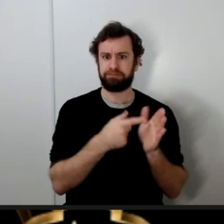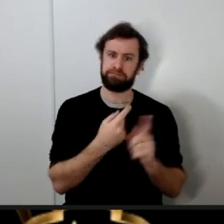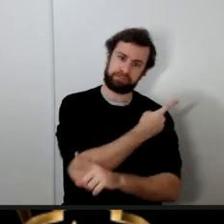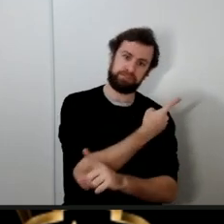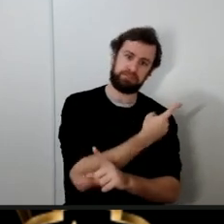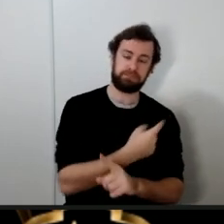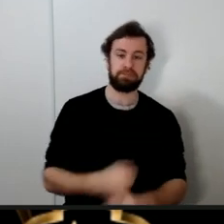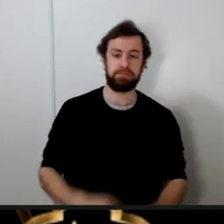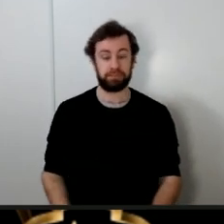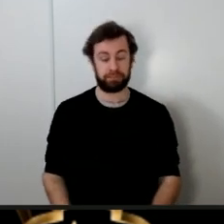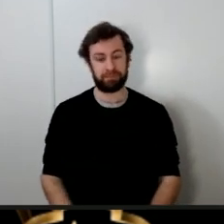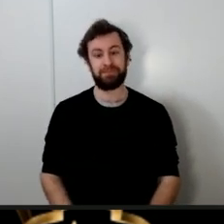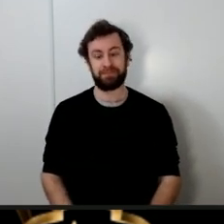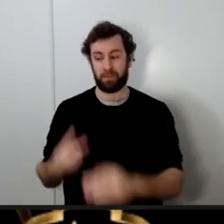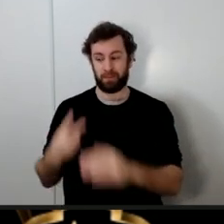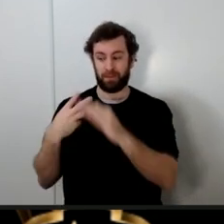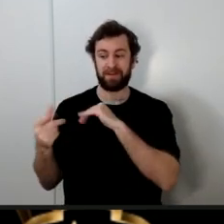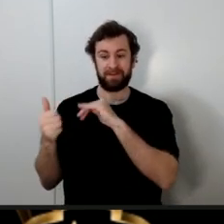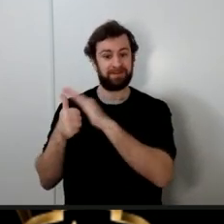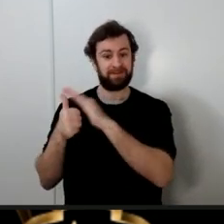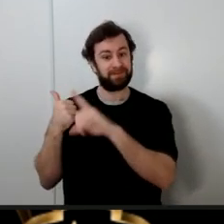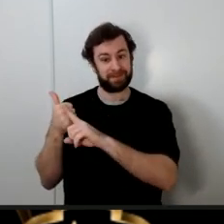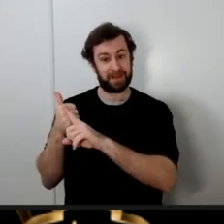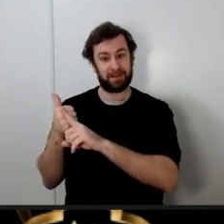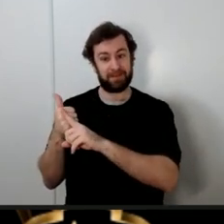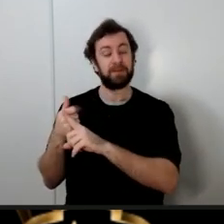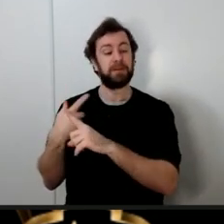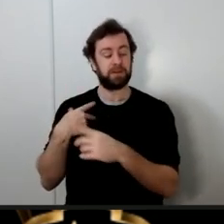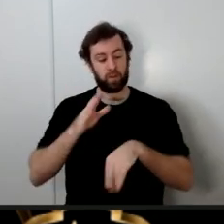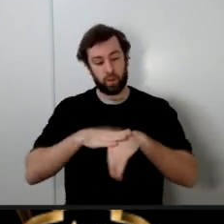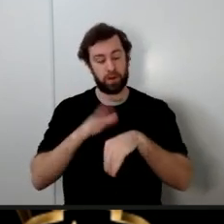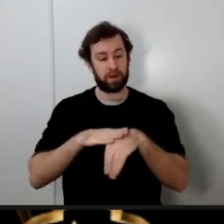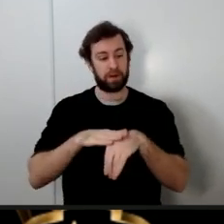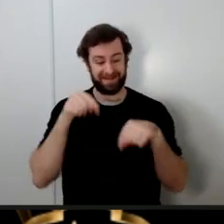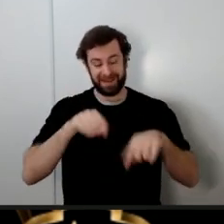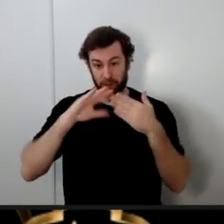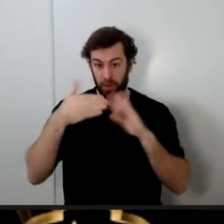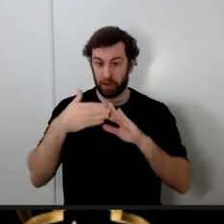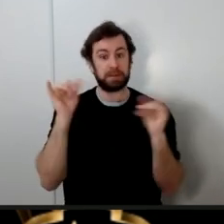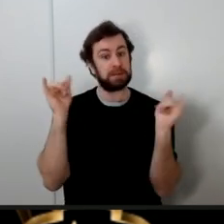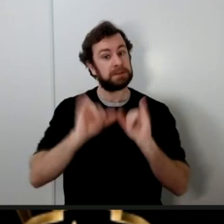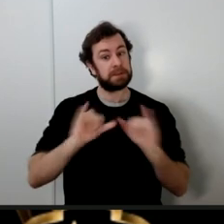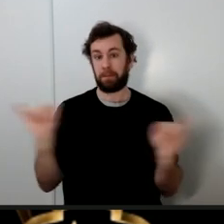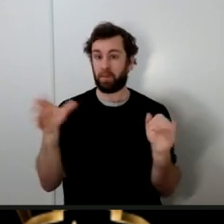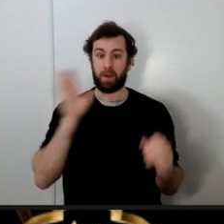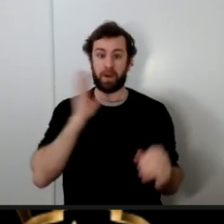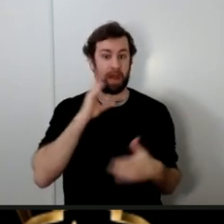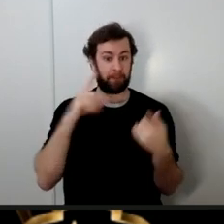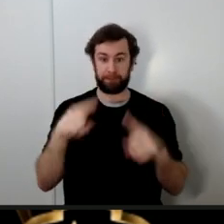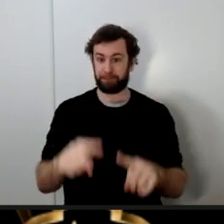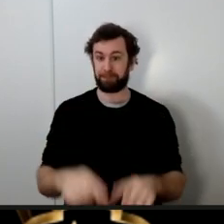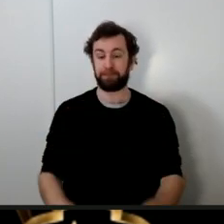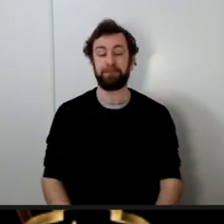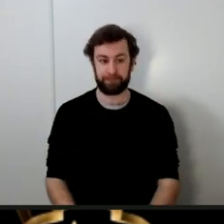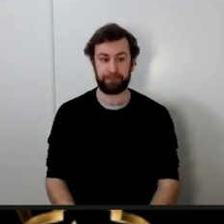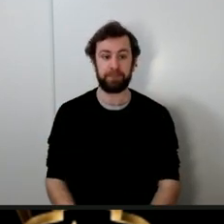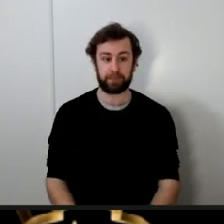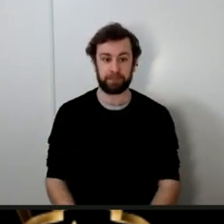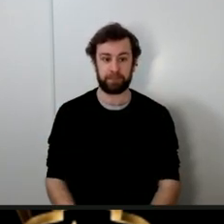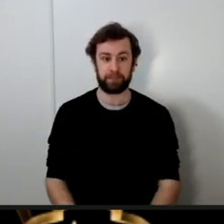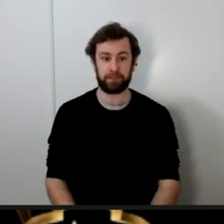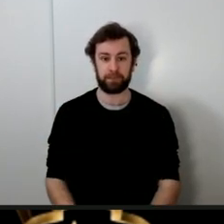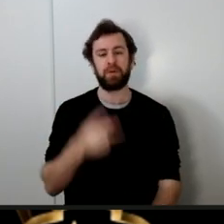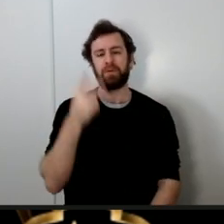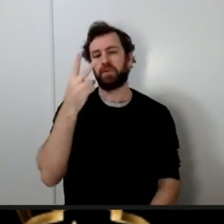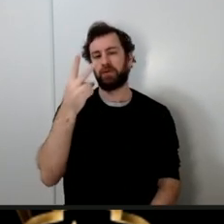this ummah that the same exact thing will happen with this ummah take these two sources as an